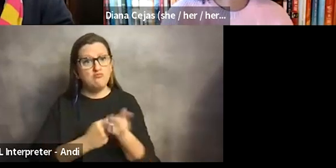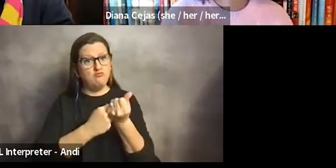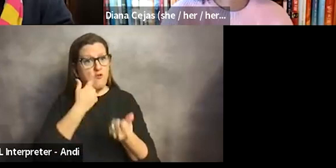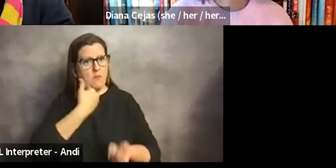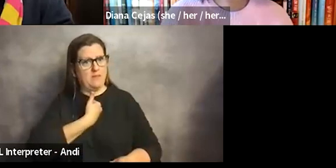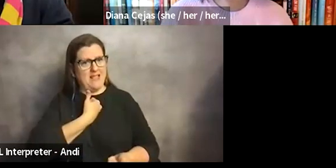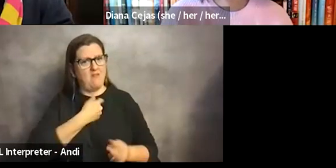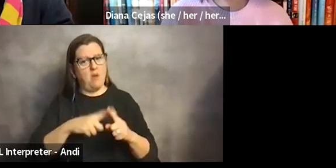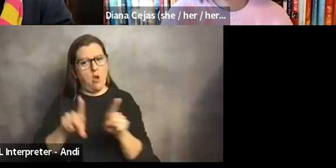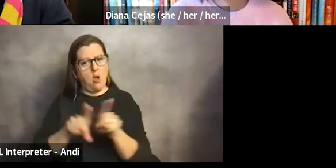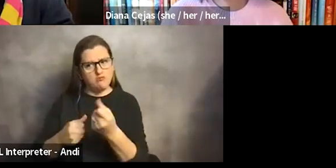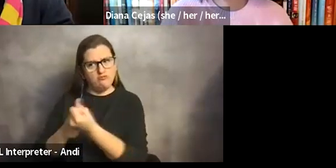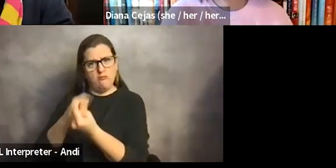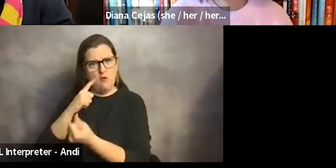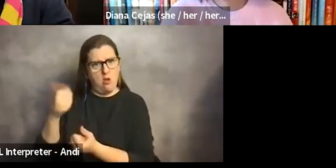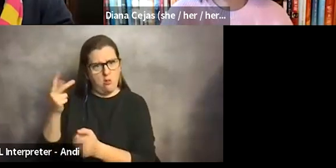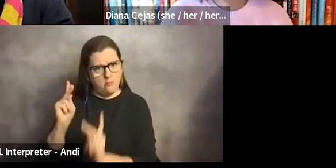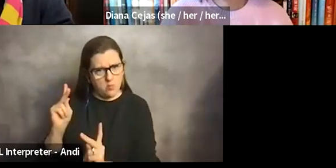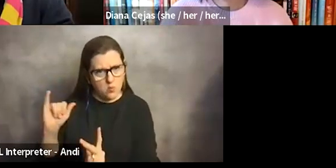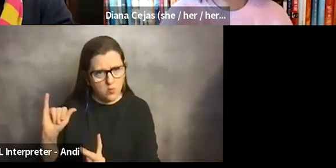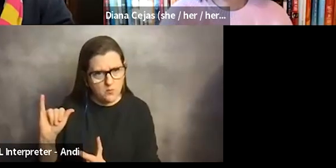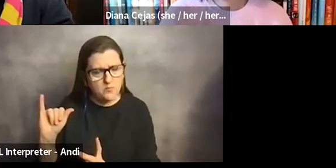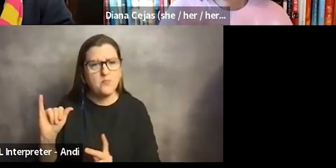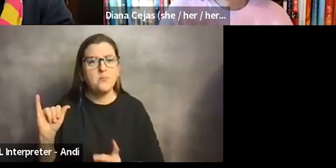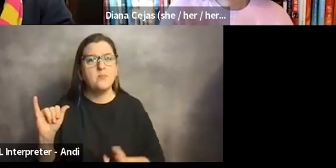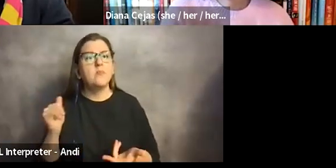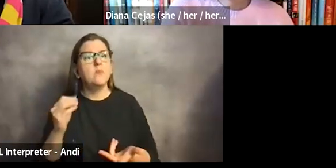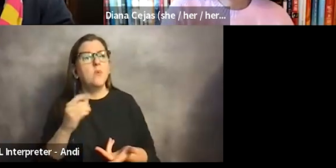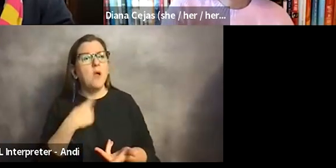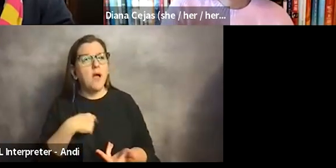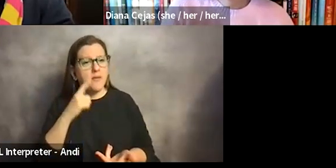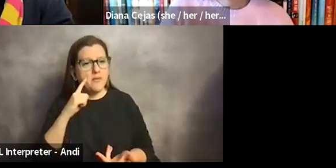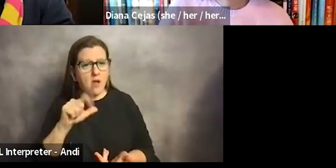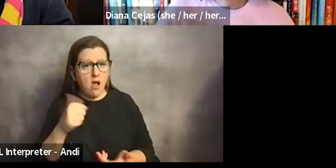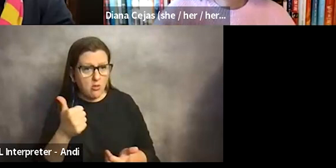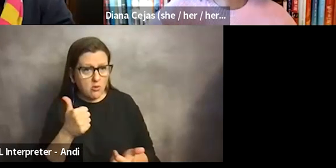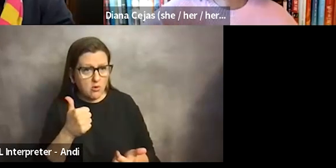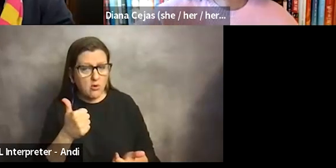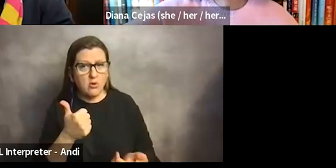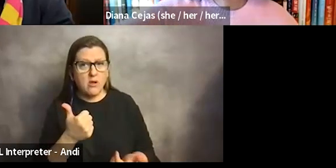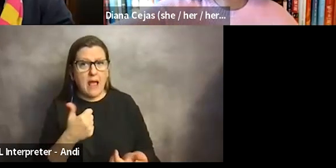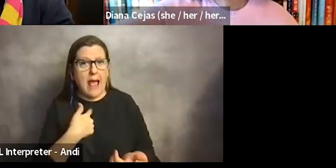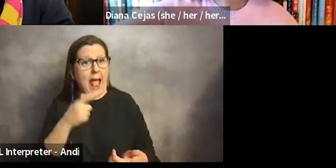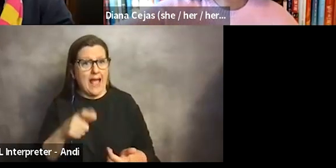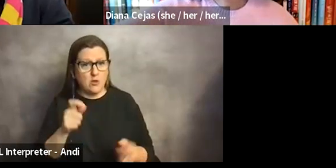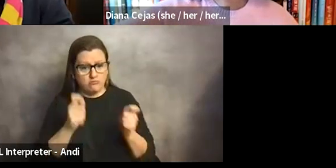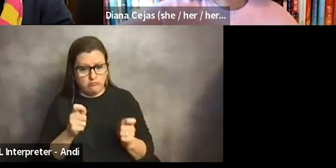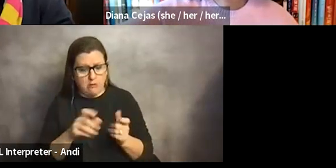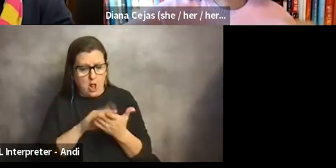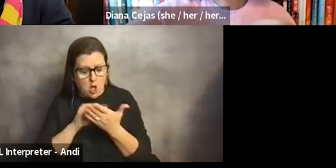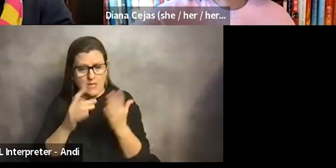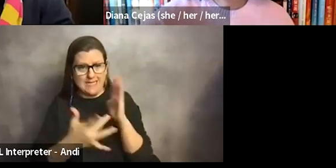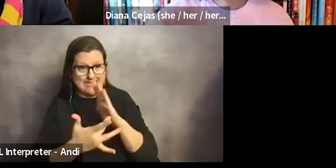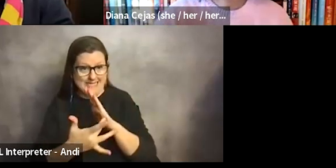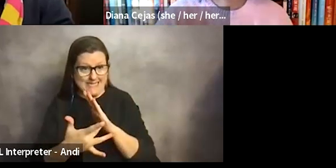for others. And so, um, I think that, you know, the other thing that I've had to adapt to technology to help me do